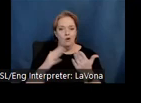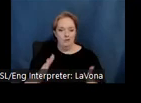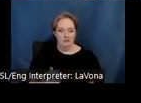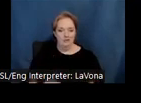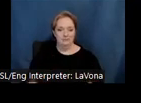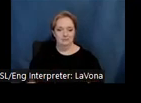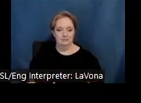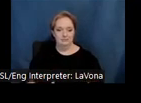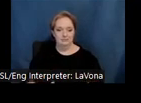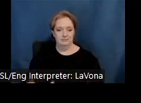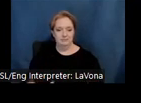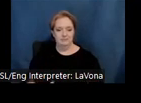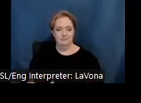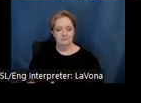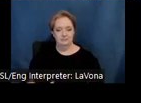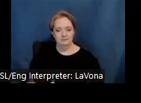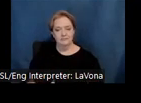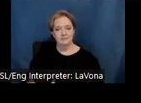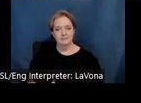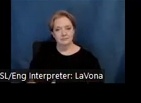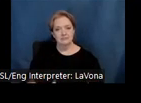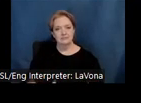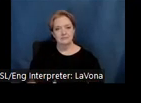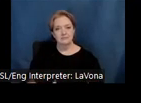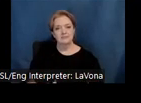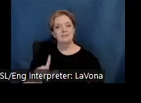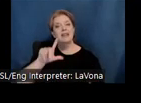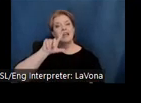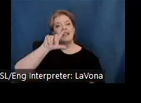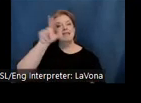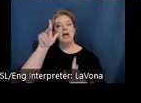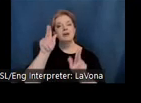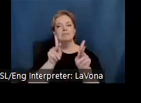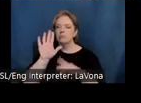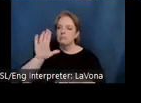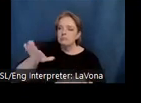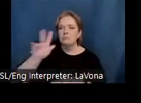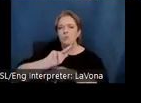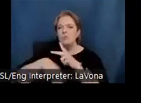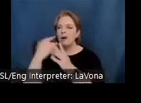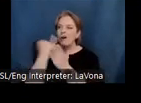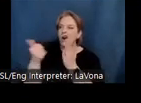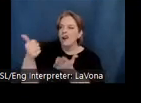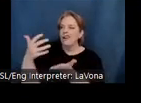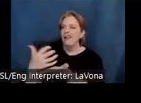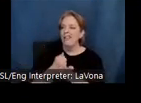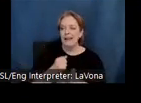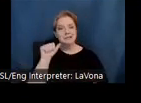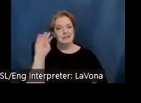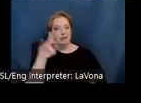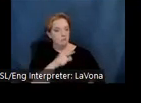When asked, what kind of art do you collect? Sam usually replied, I collect what I like.